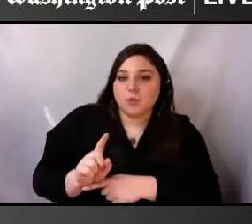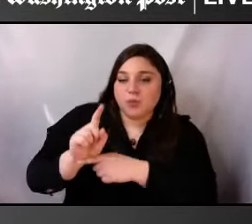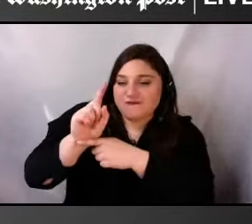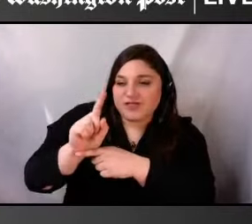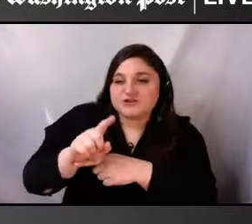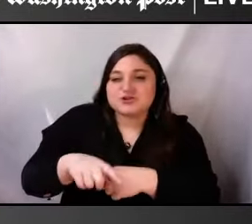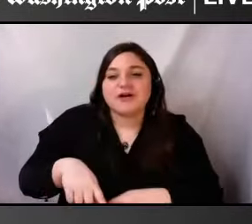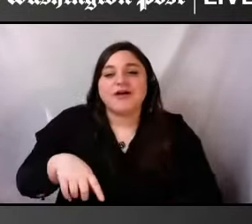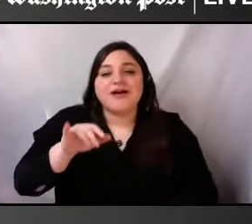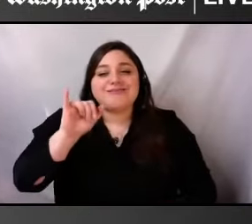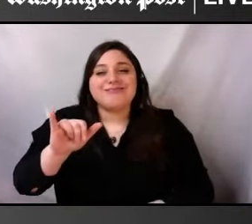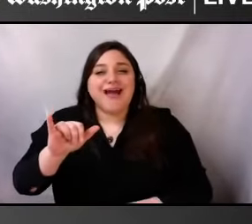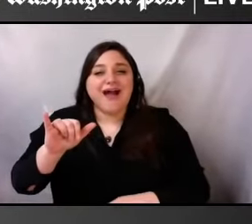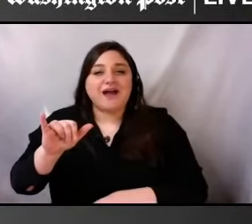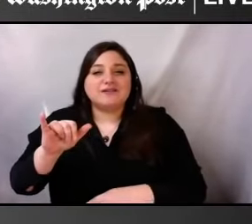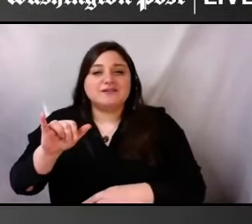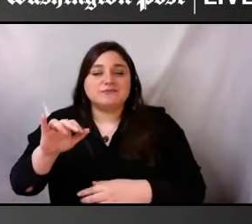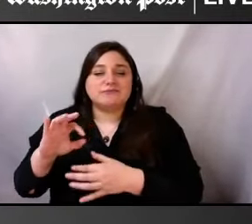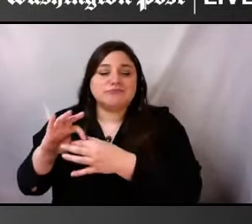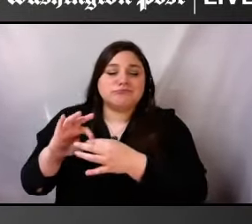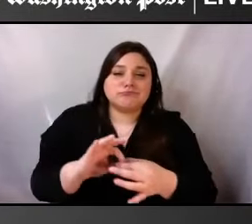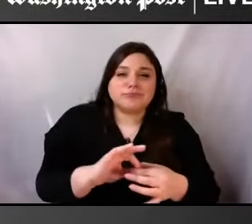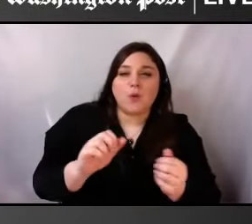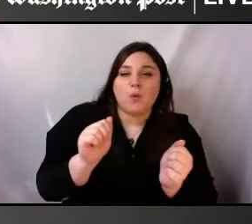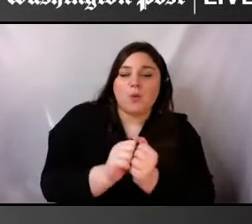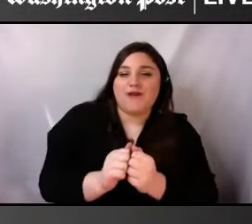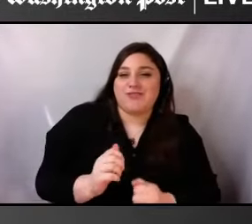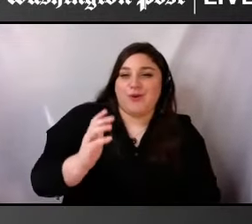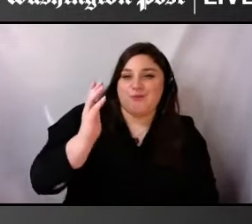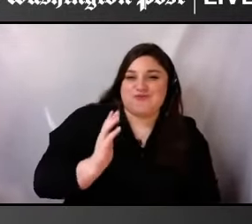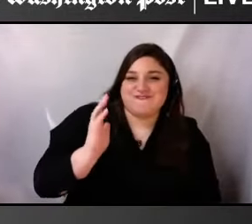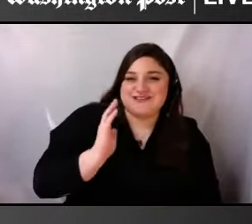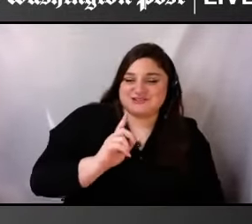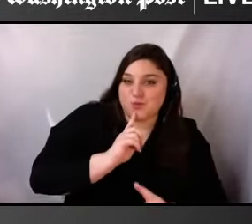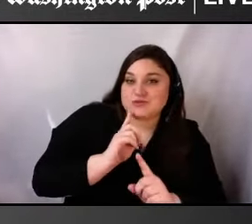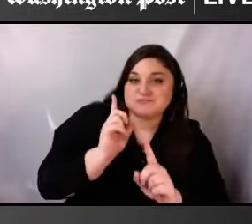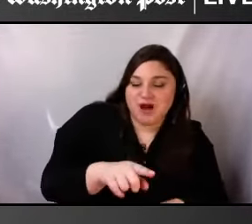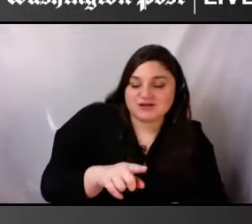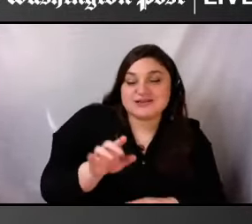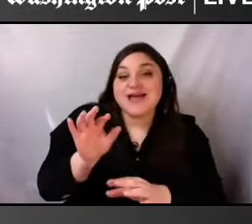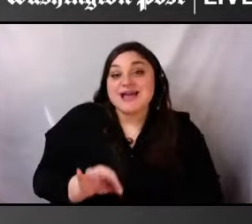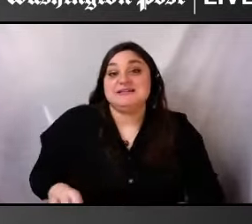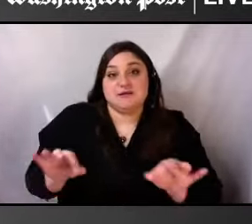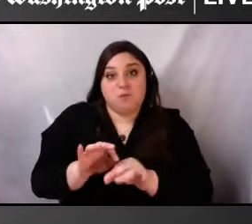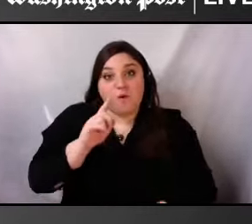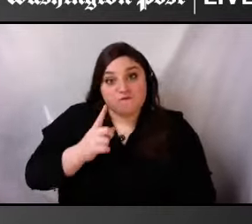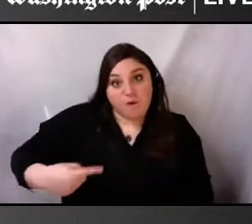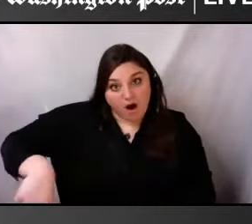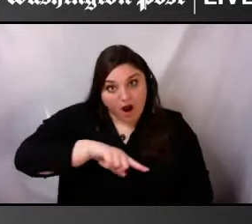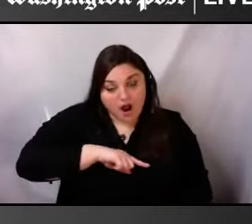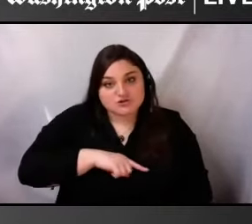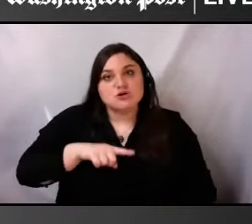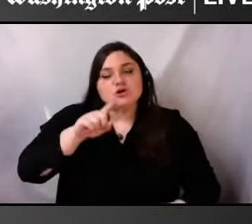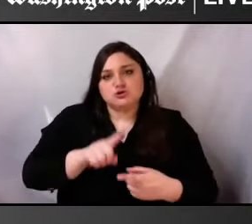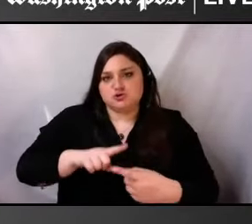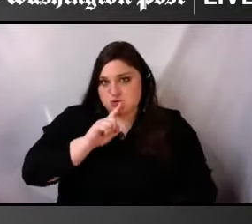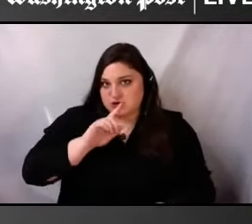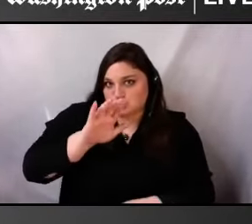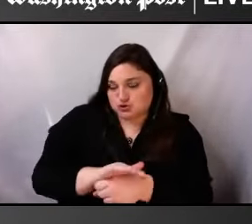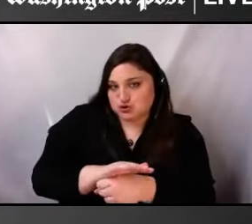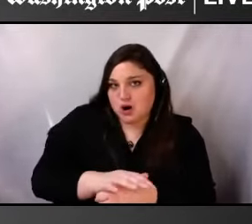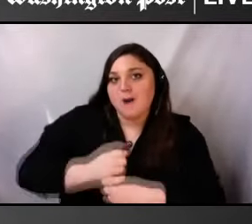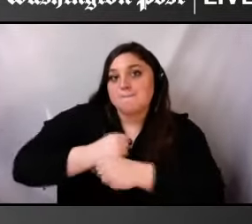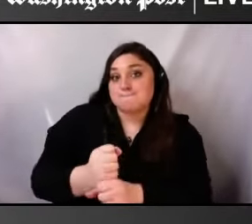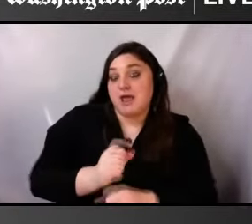Ensure that we're prioritizing that the, the people who are seeking the content, who are driving the